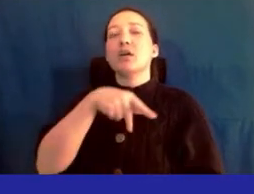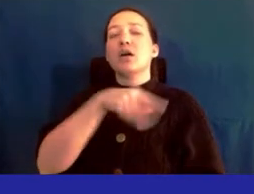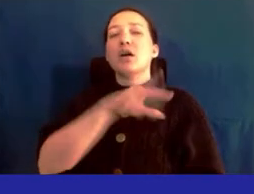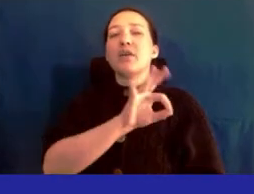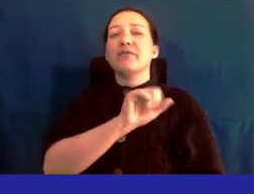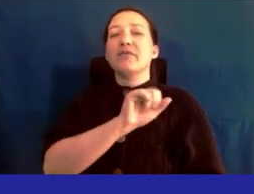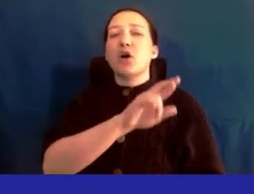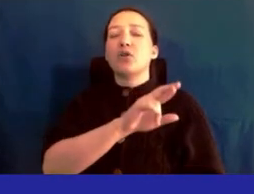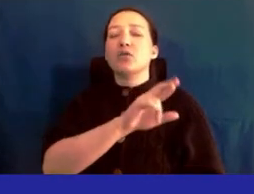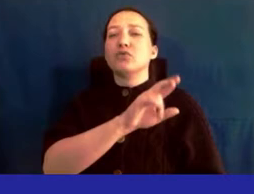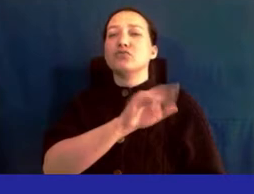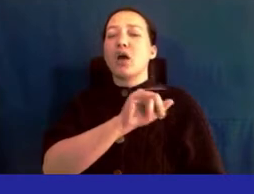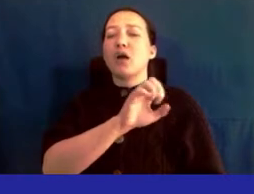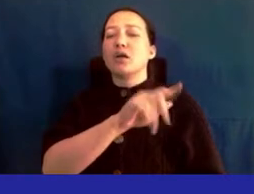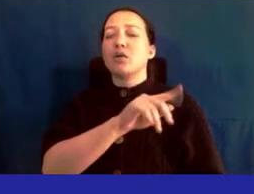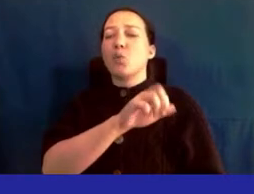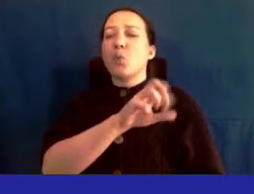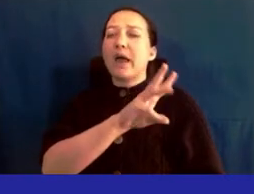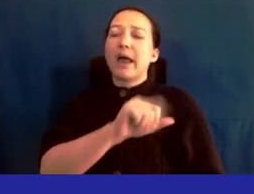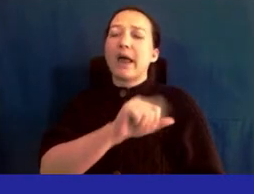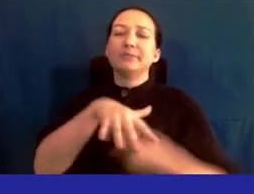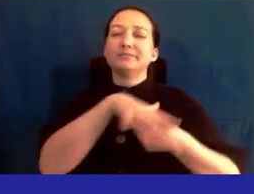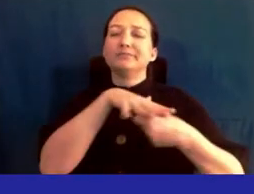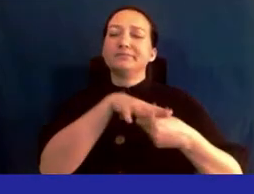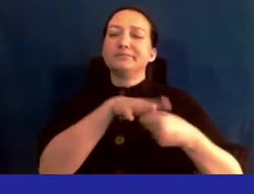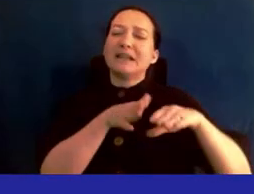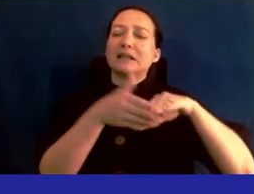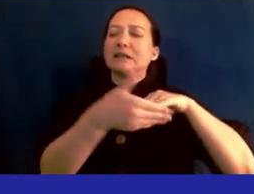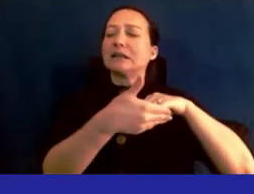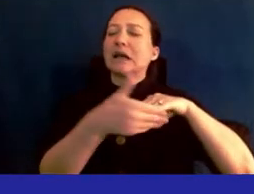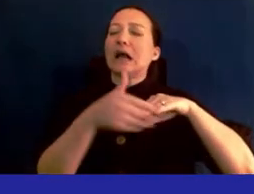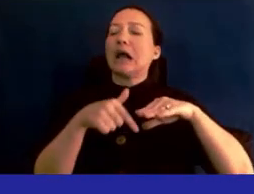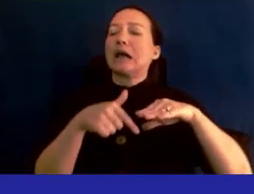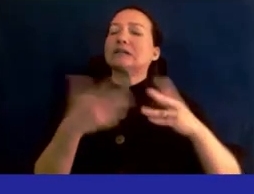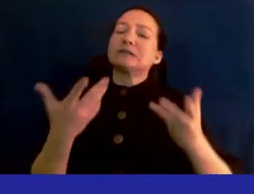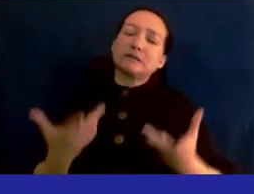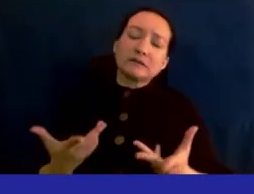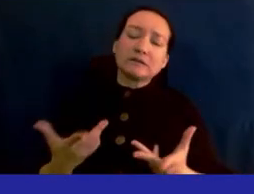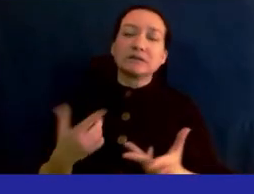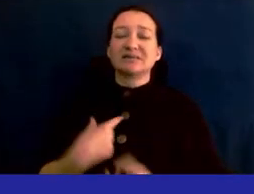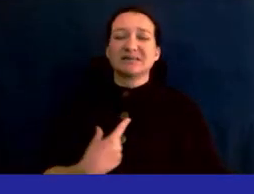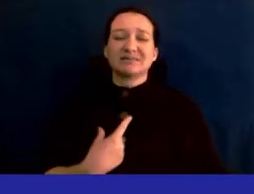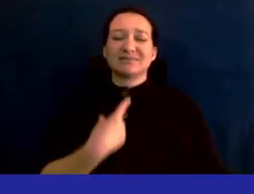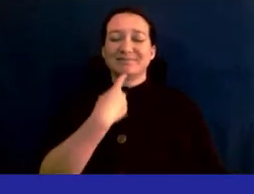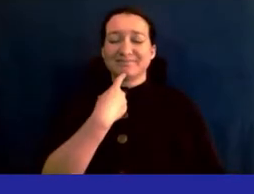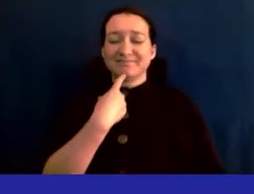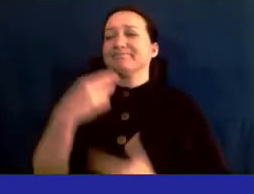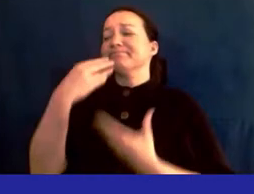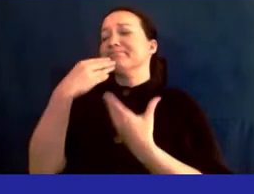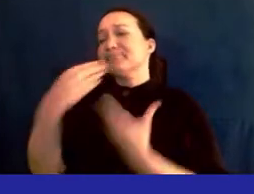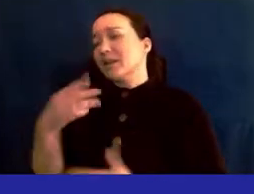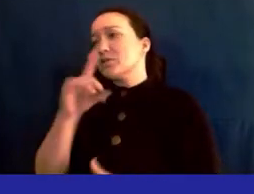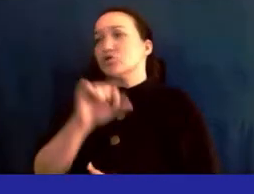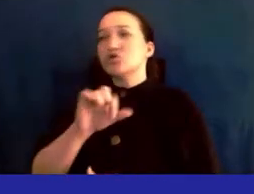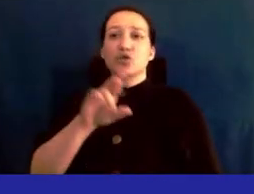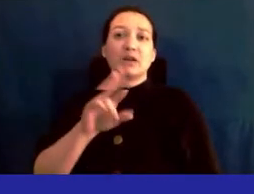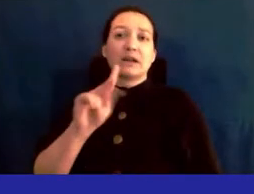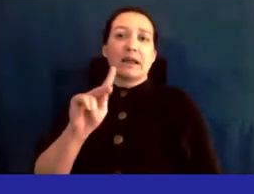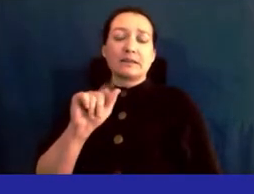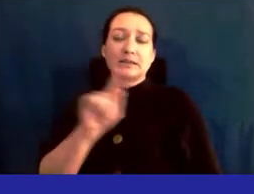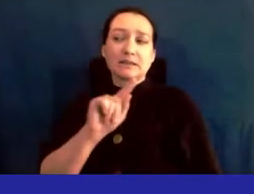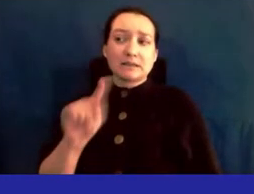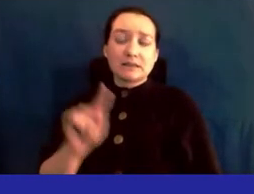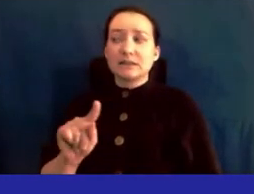rosedale laurelton auburn and i would be remiss if i did not thank dr katz for his efforts